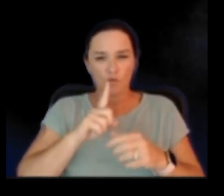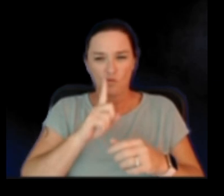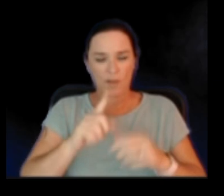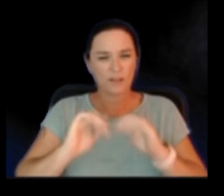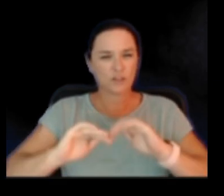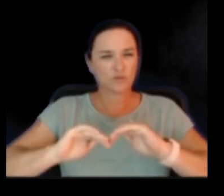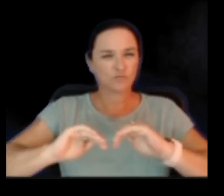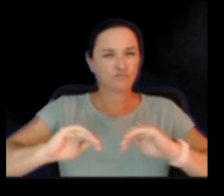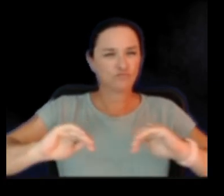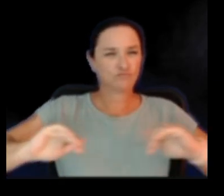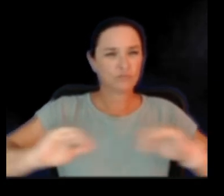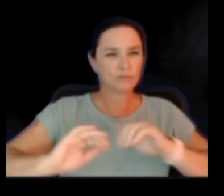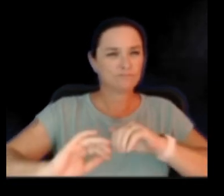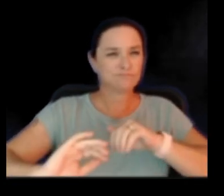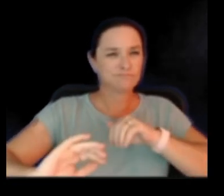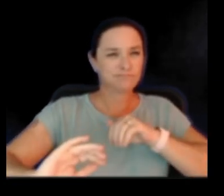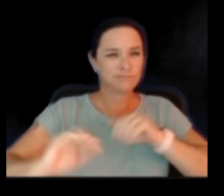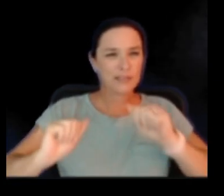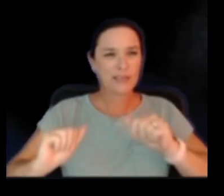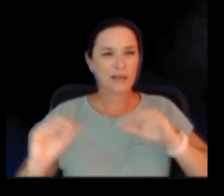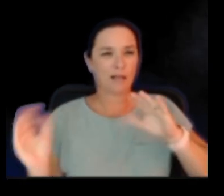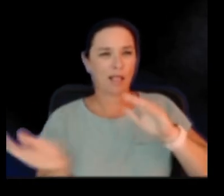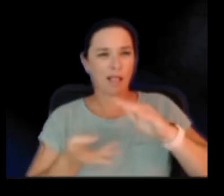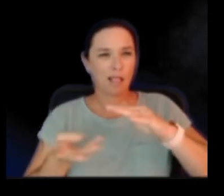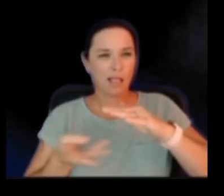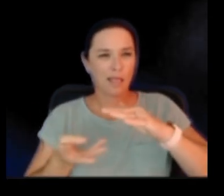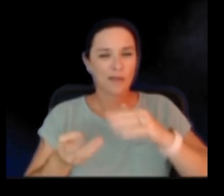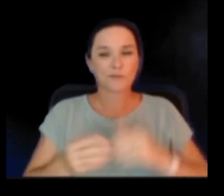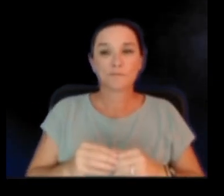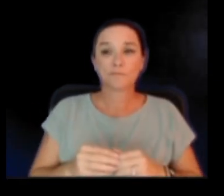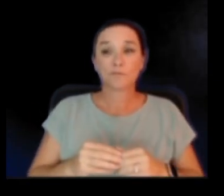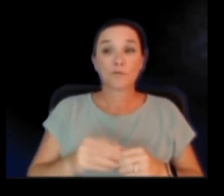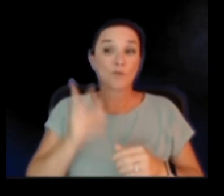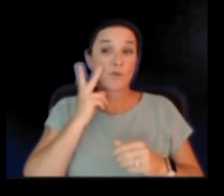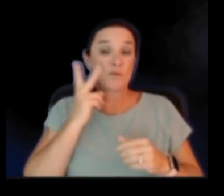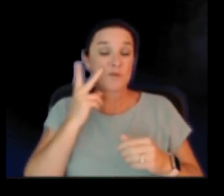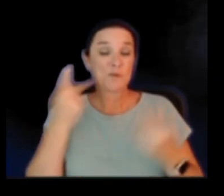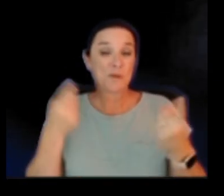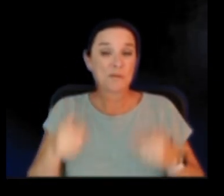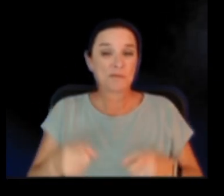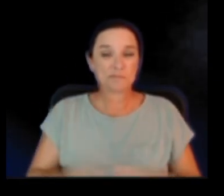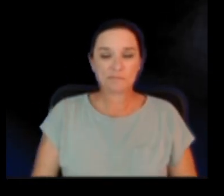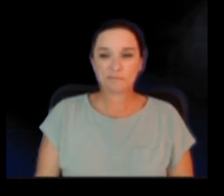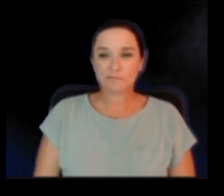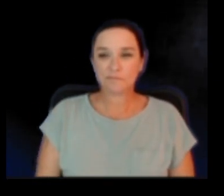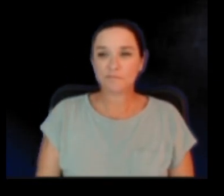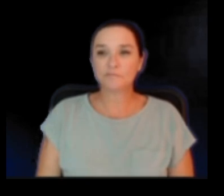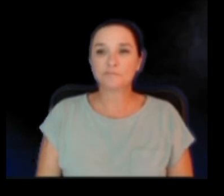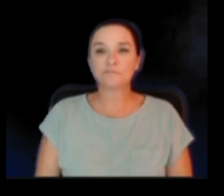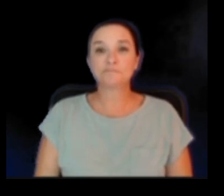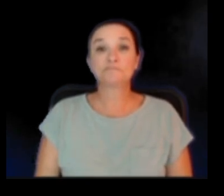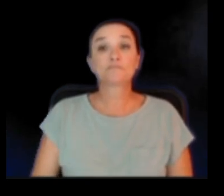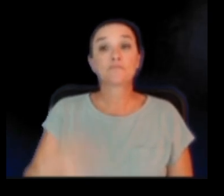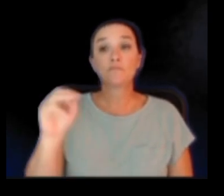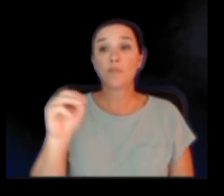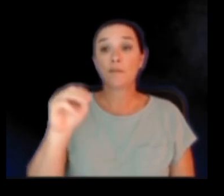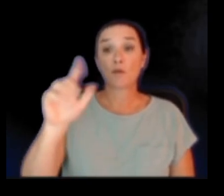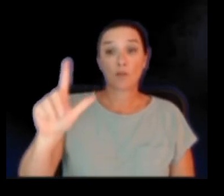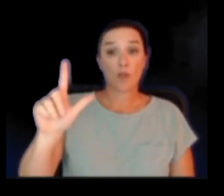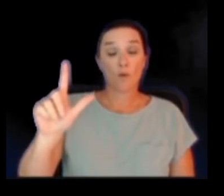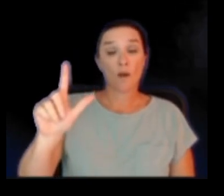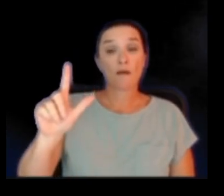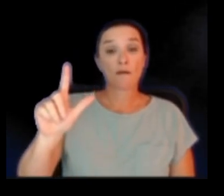which one might overtake the other? So we'll just wait and see. On Mauna Loa, looking at a similar kind of plot,